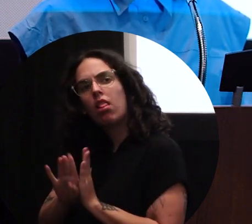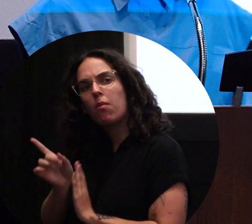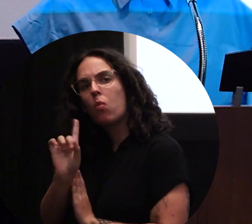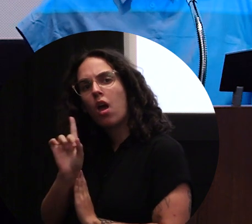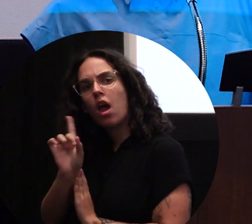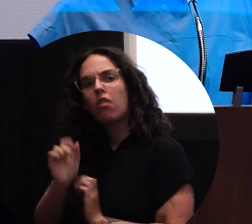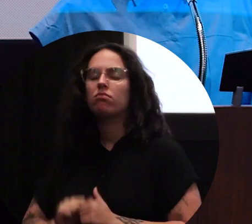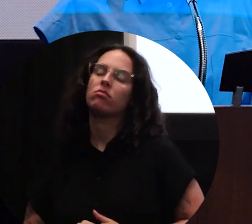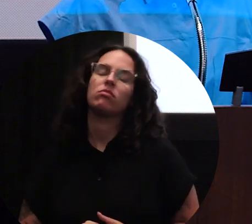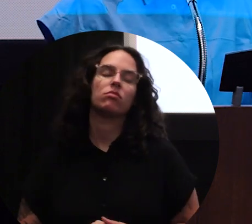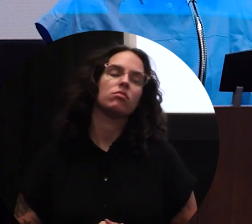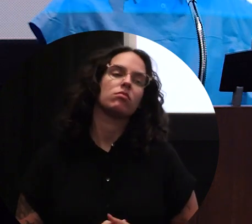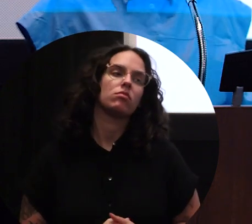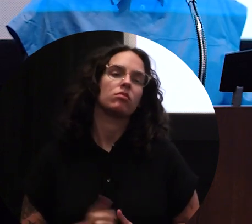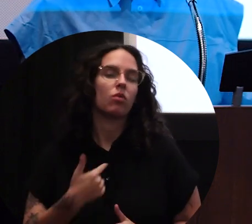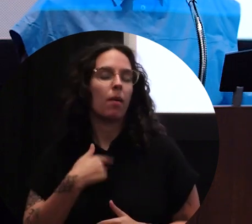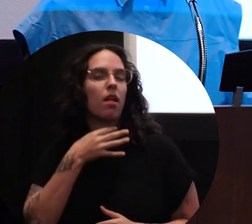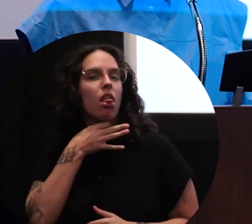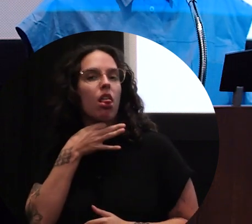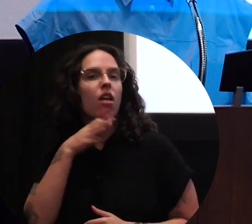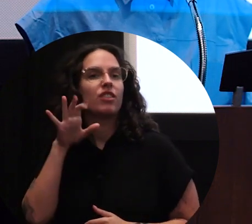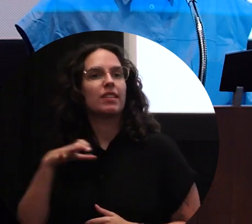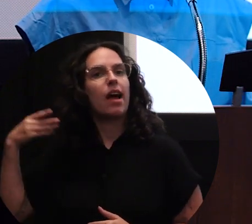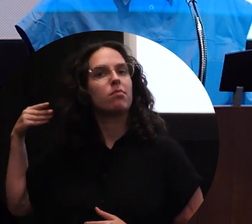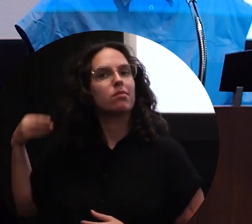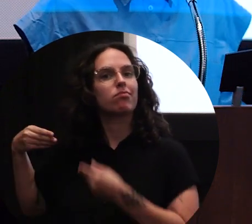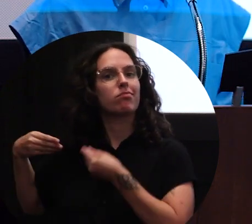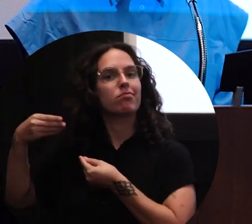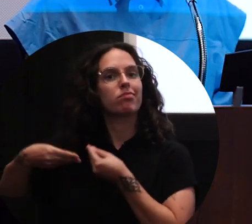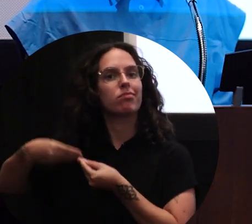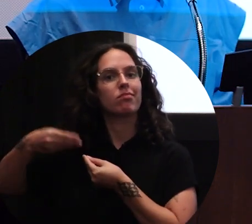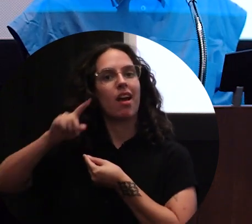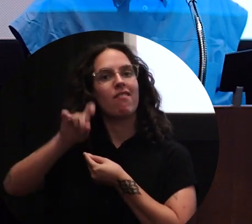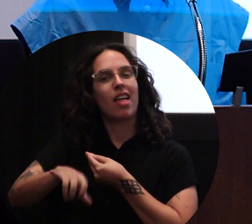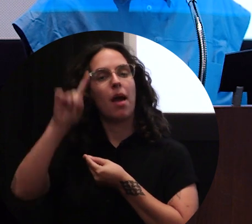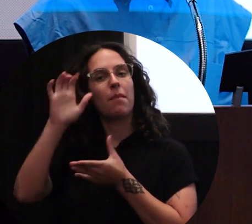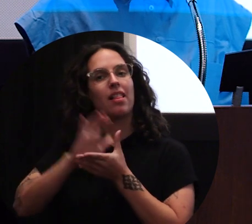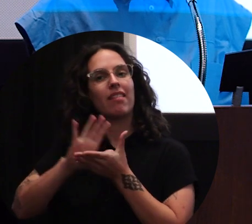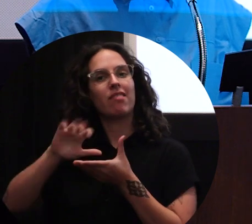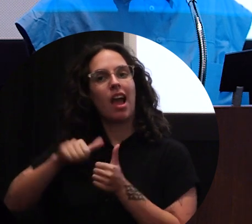So I'm really interested in that lineage of tracing those thoughts about where those belief systems that get created.